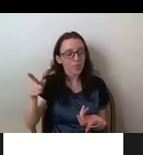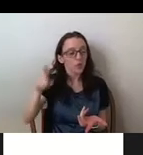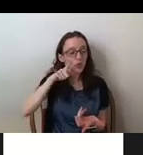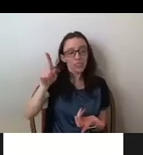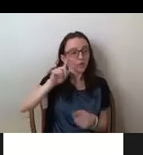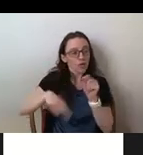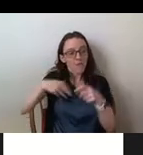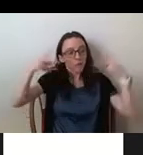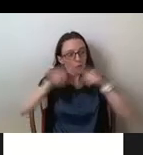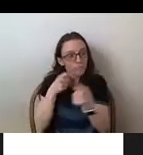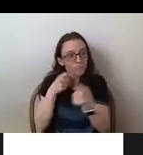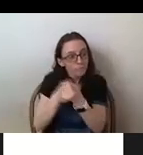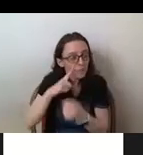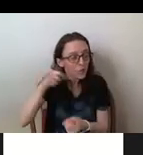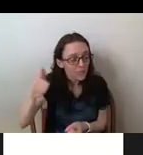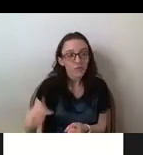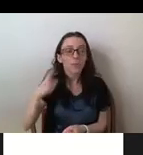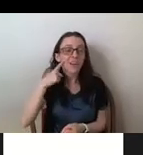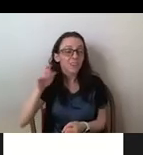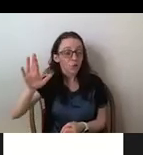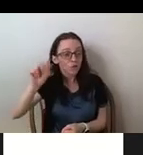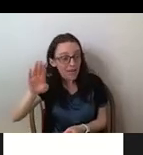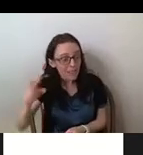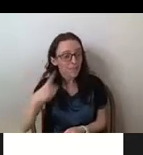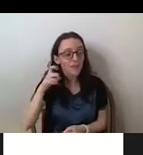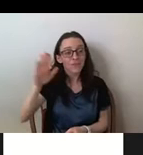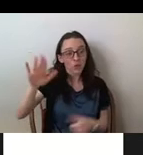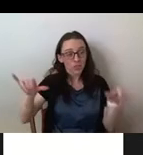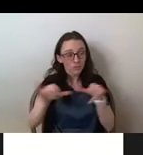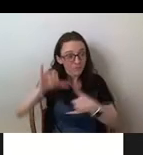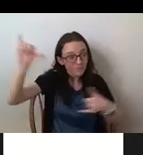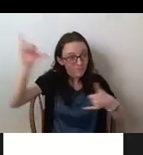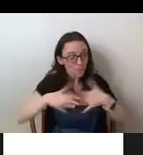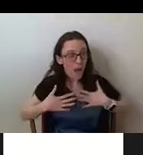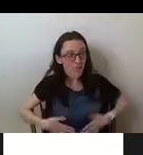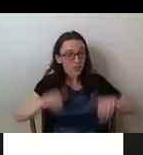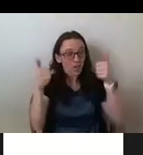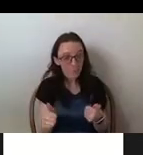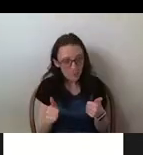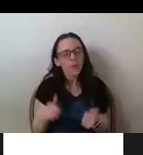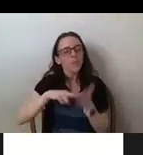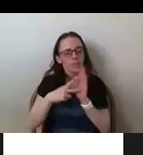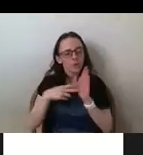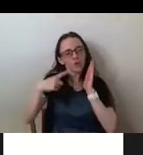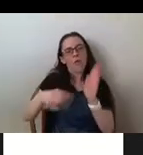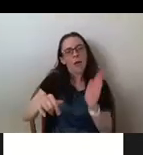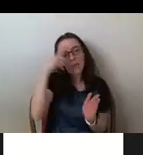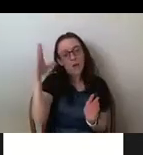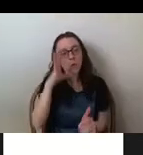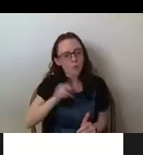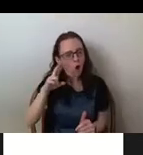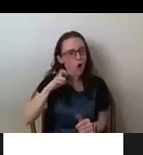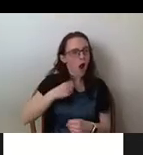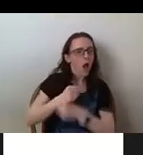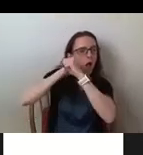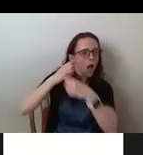Her size and race played a big part of this as Taylor tragic death reinforces the idea that Black women are seen as opposition to the state and are not allowed to